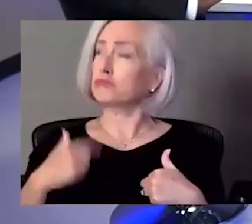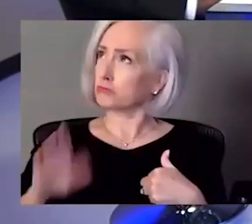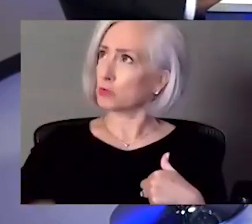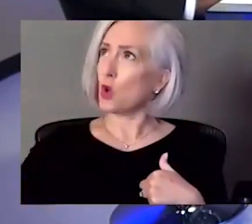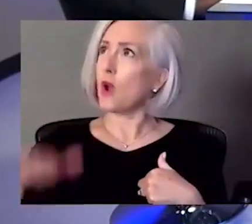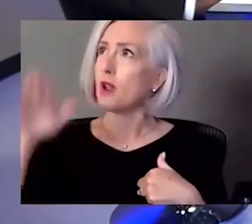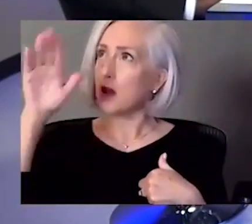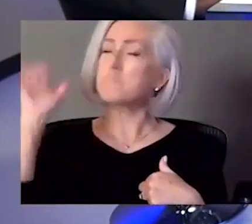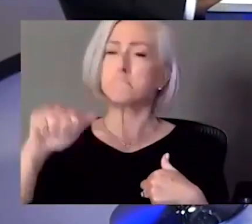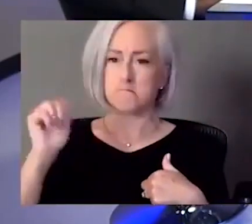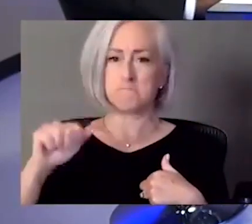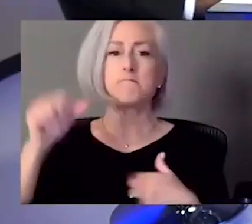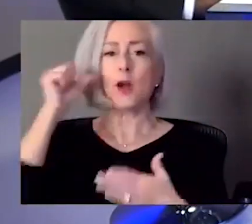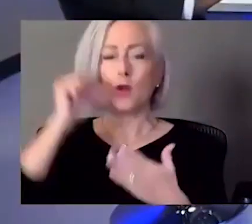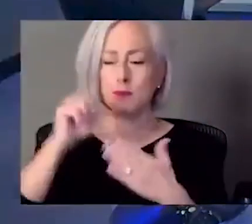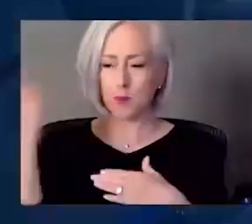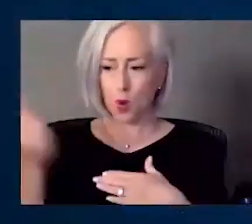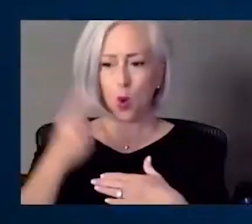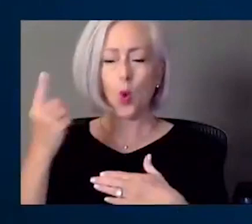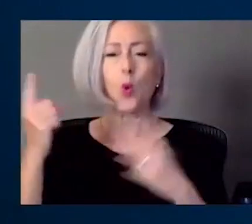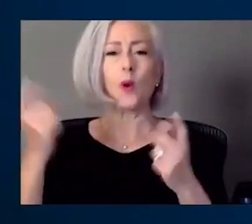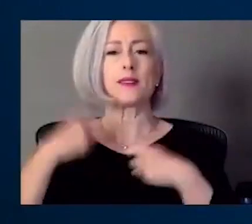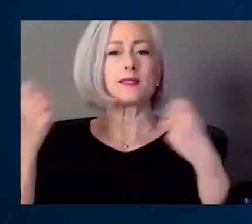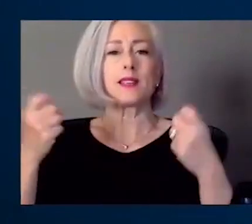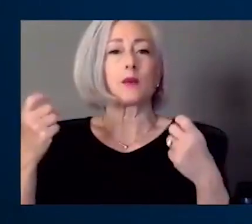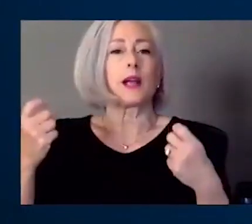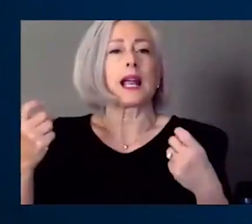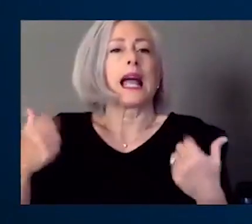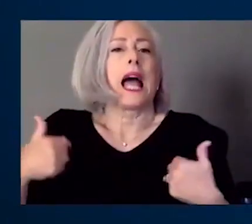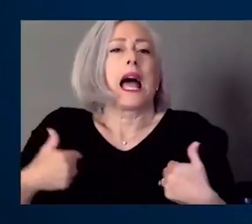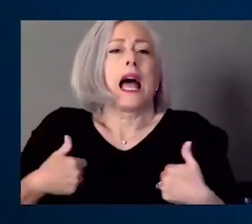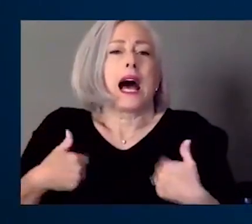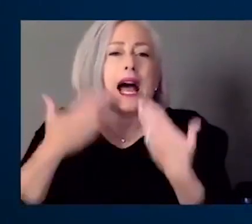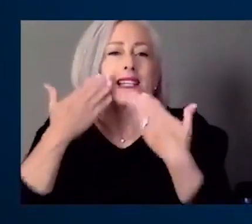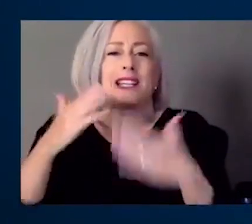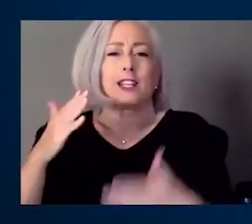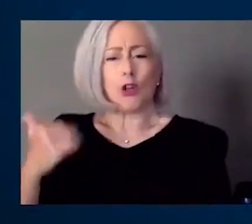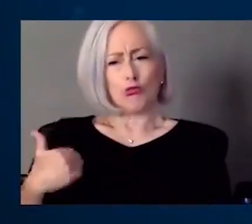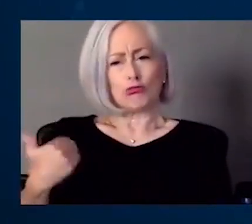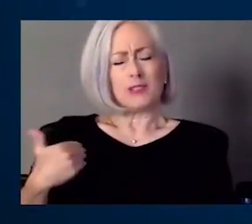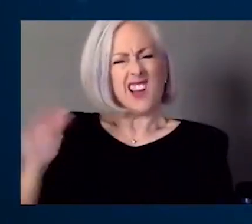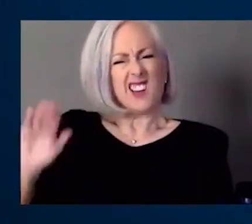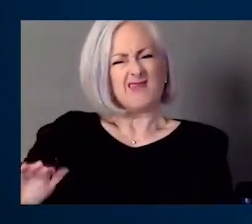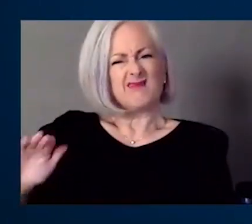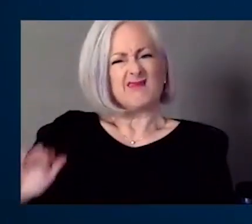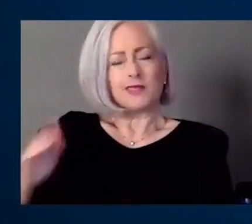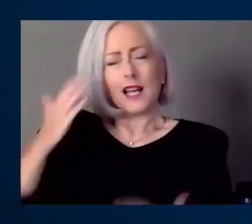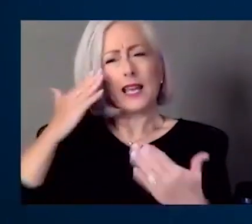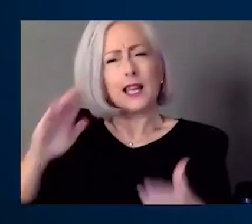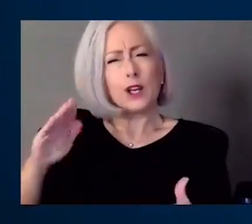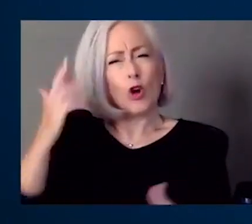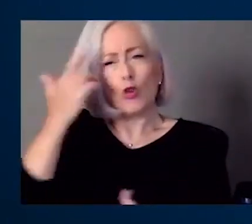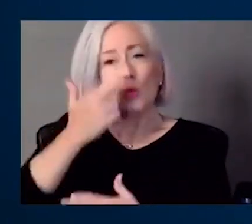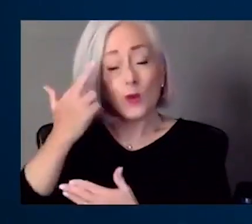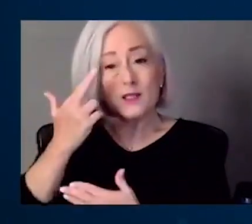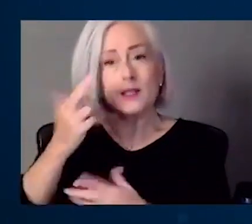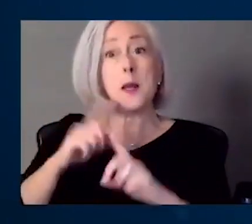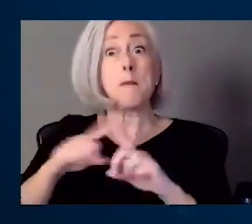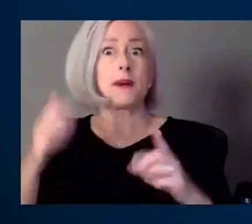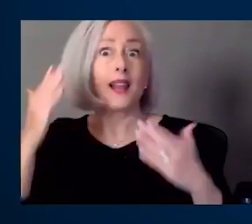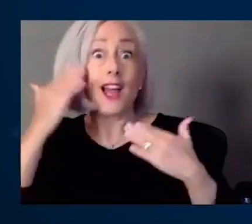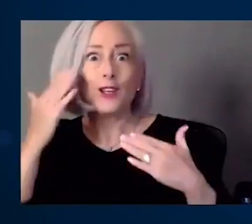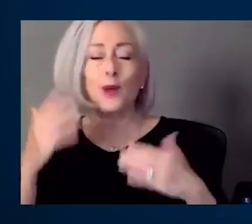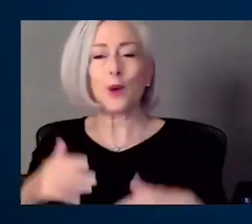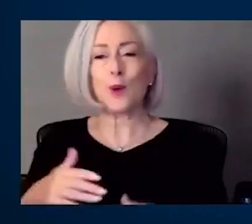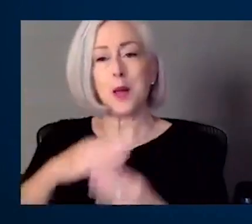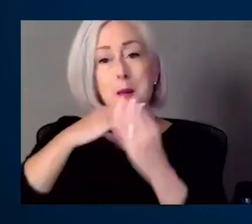all the time. I didn't actually know, you know, as a youngster of what we were doing. I just know that it was picnics in the park and things like that.